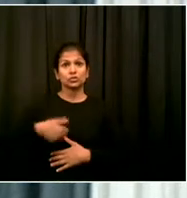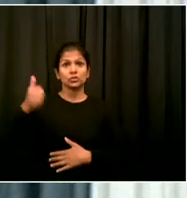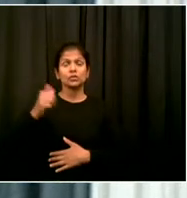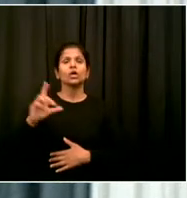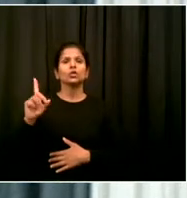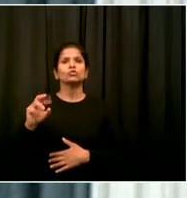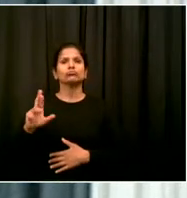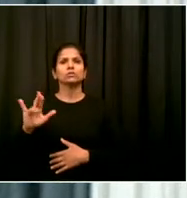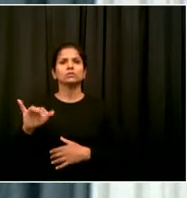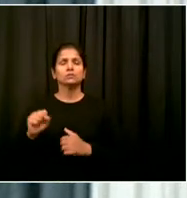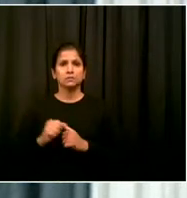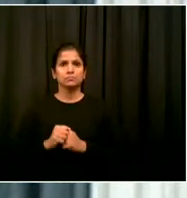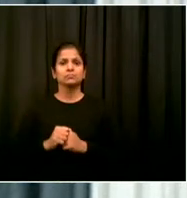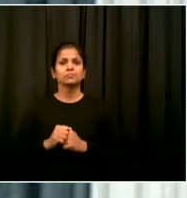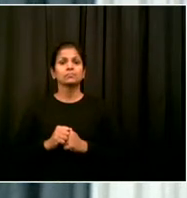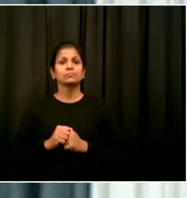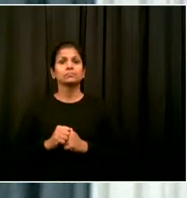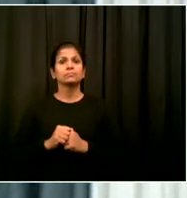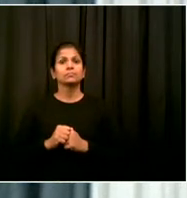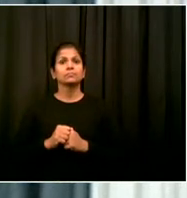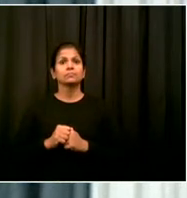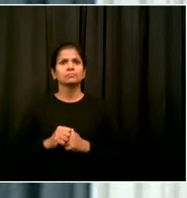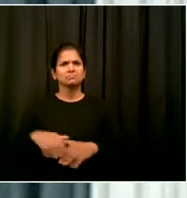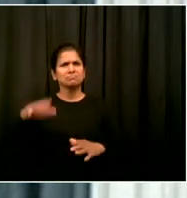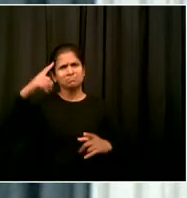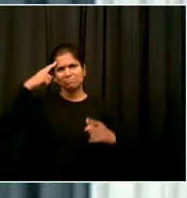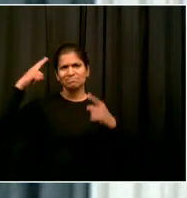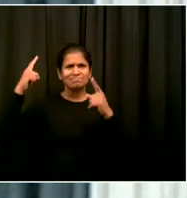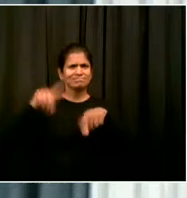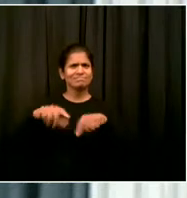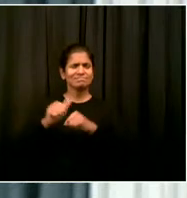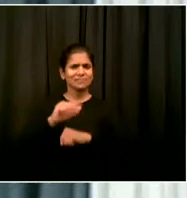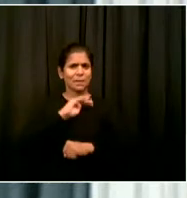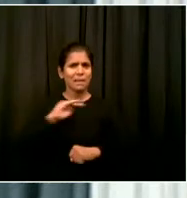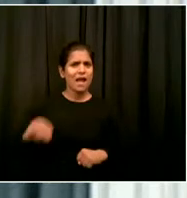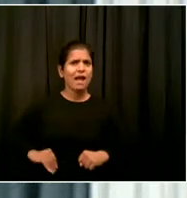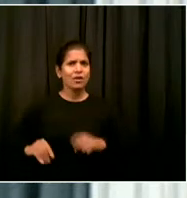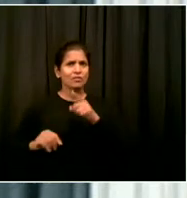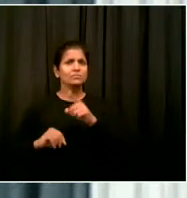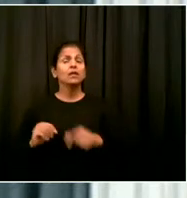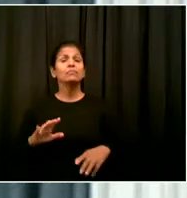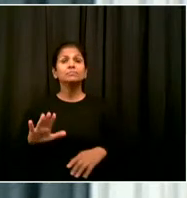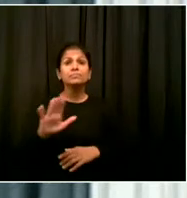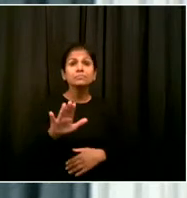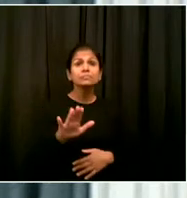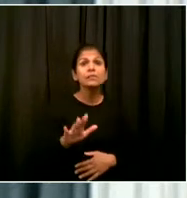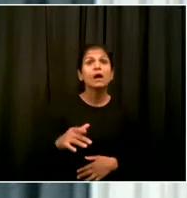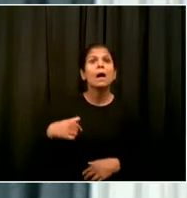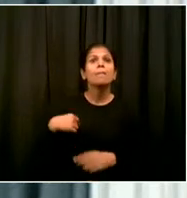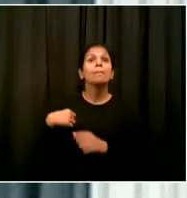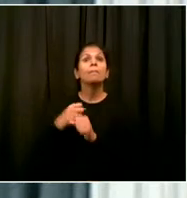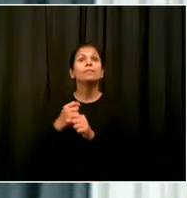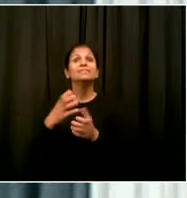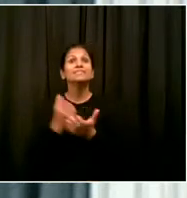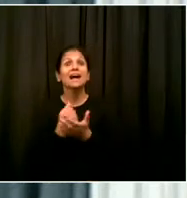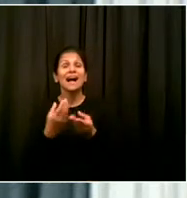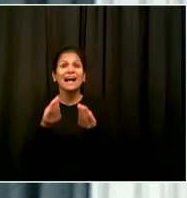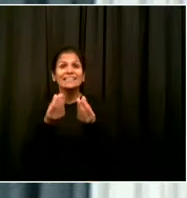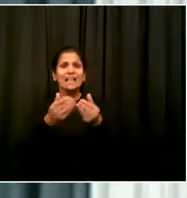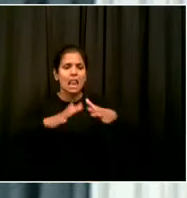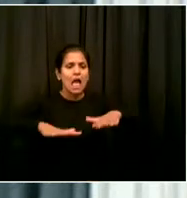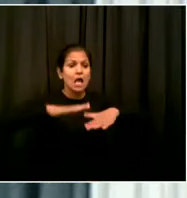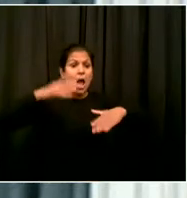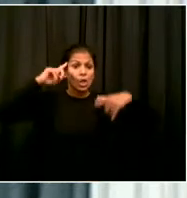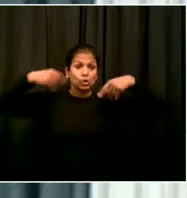front of their stores. So, you know, there is going to be a pathway for the customers and also